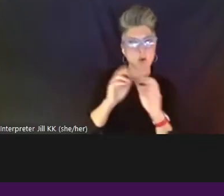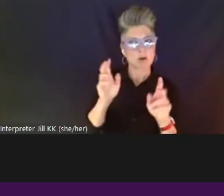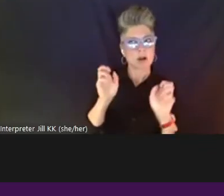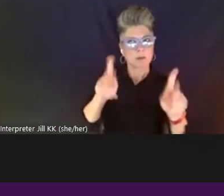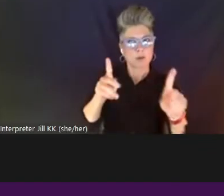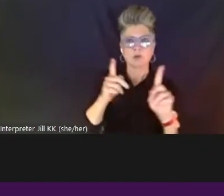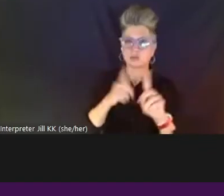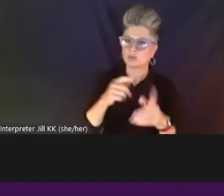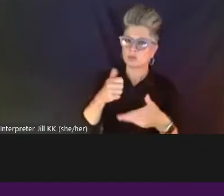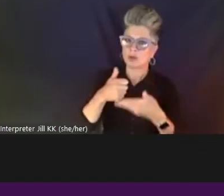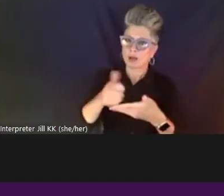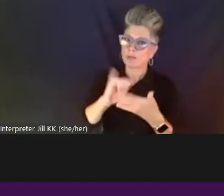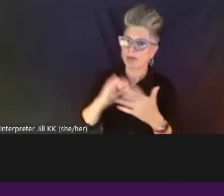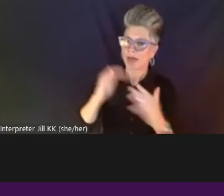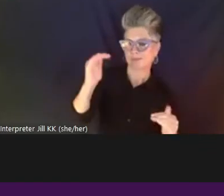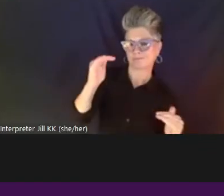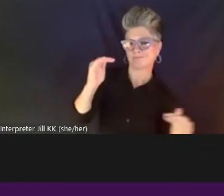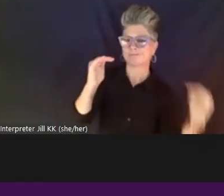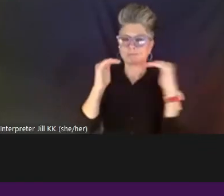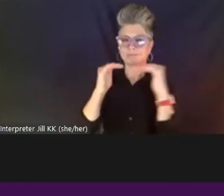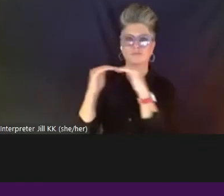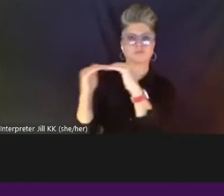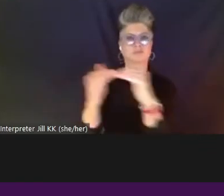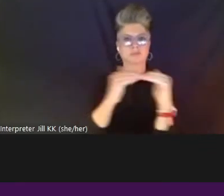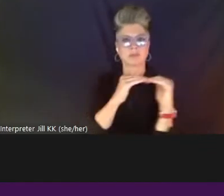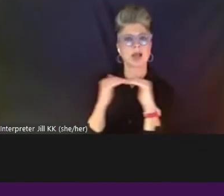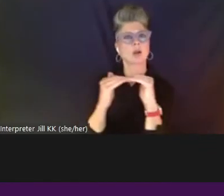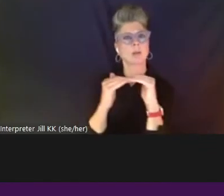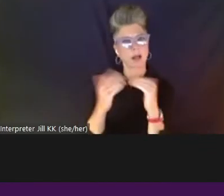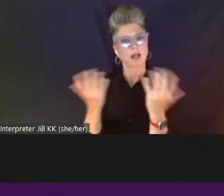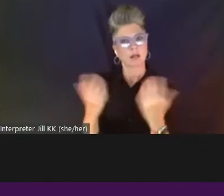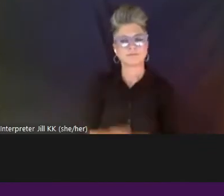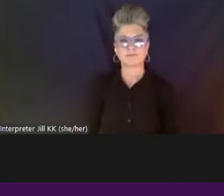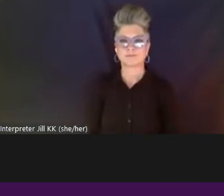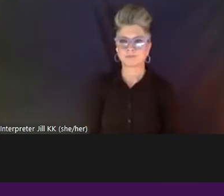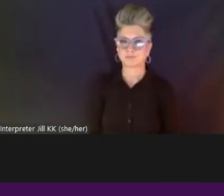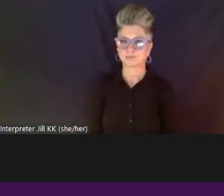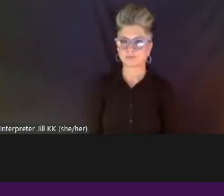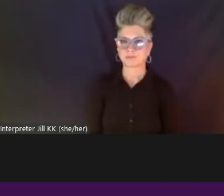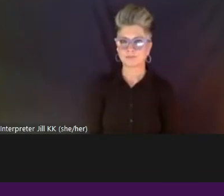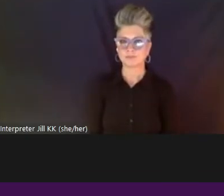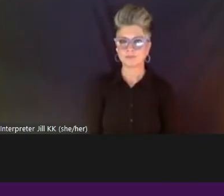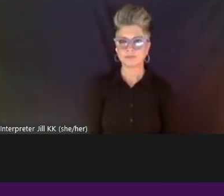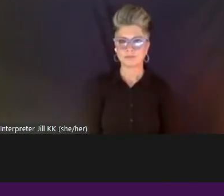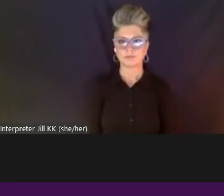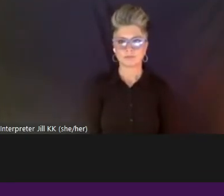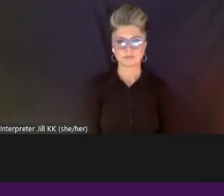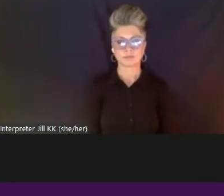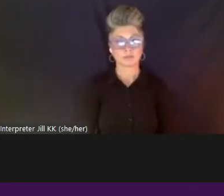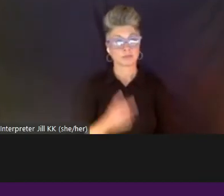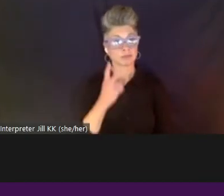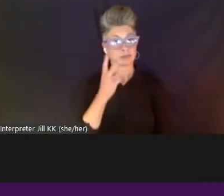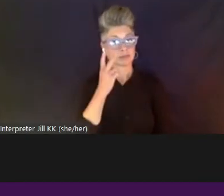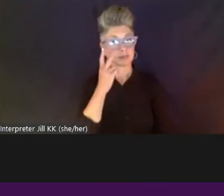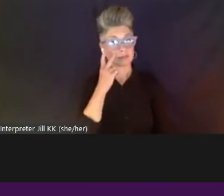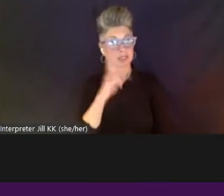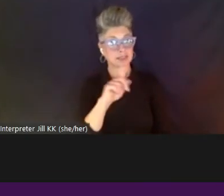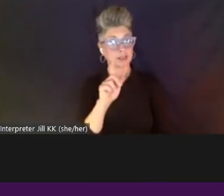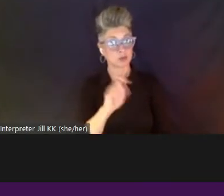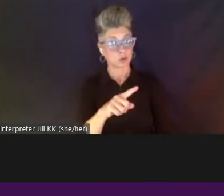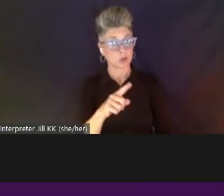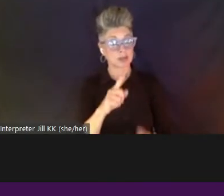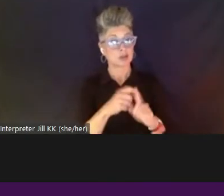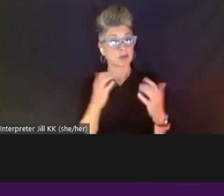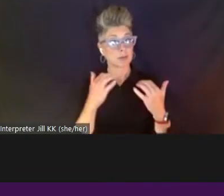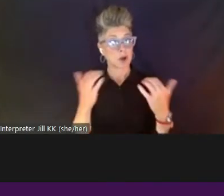equitable. Great. And I see that I see there's a question from the audience. But I just wanted to say, I